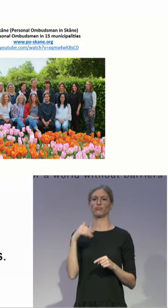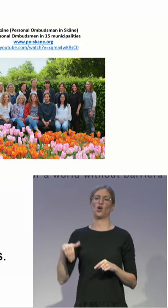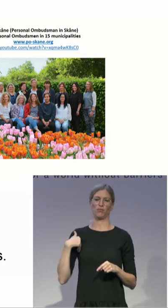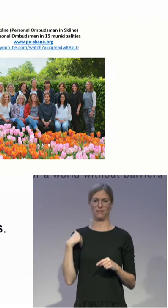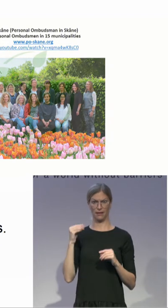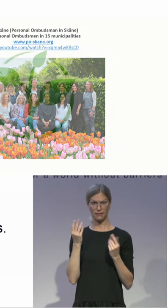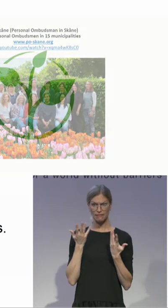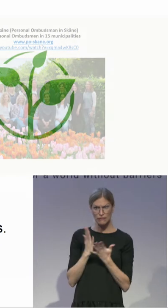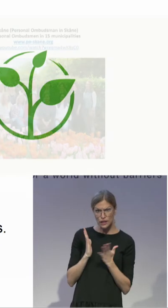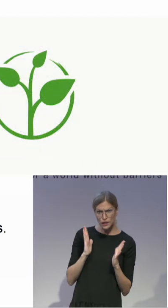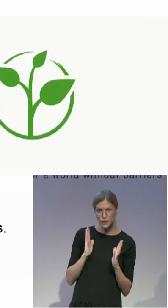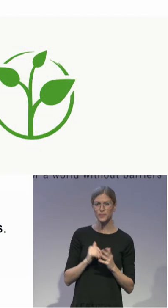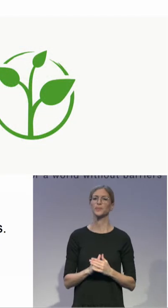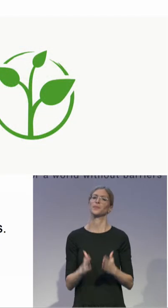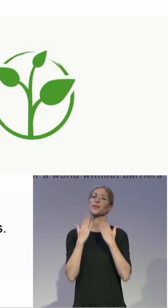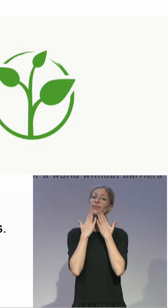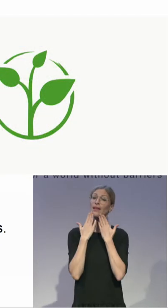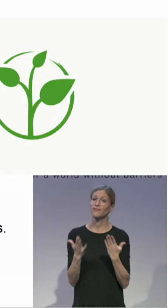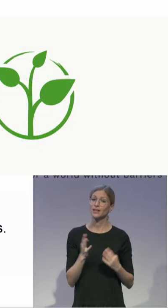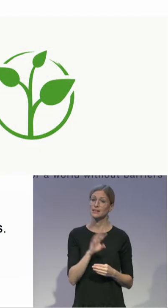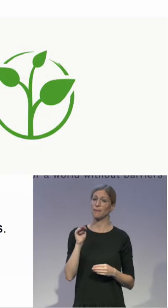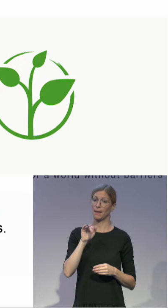Thank you very much, Mats, for sharing.